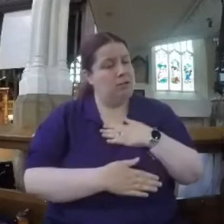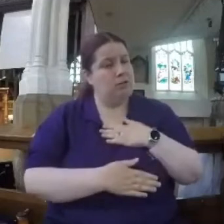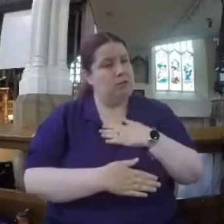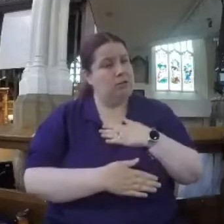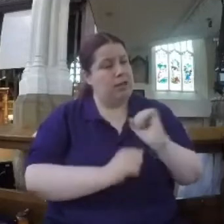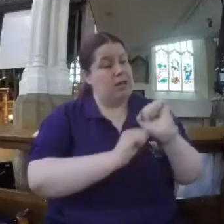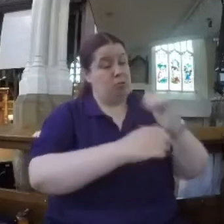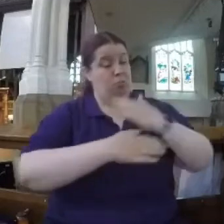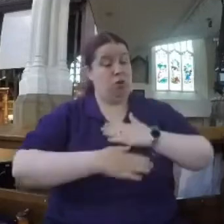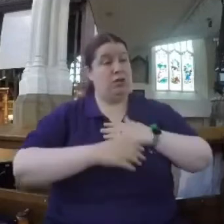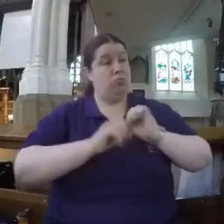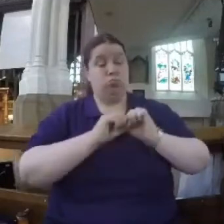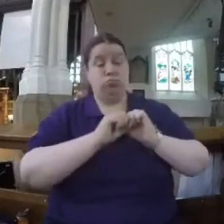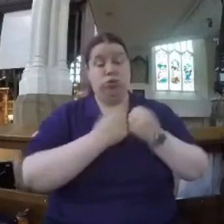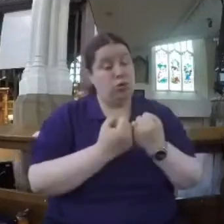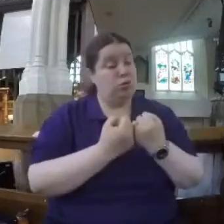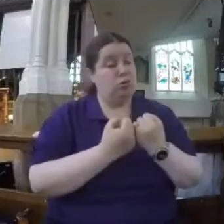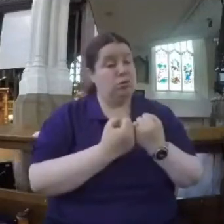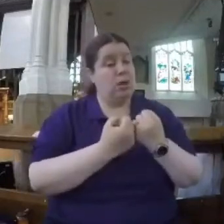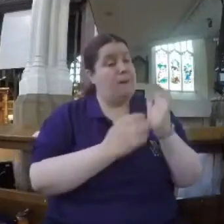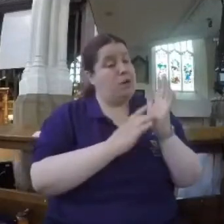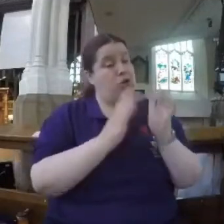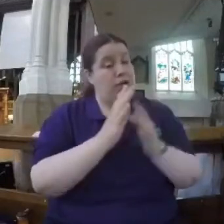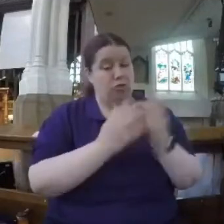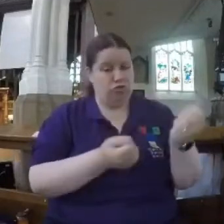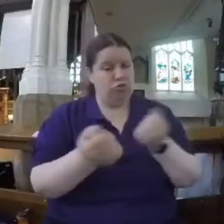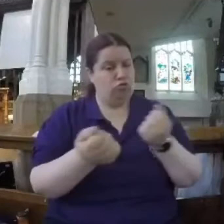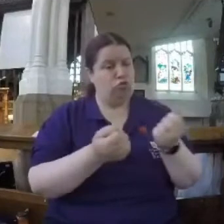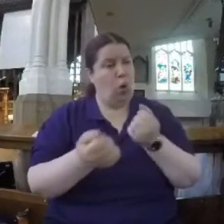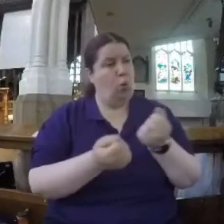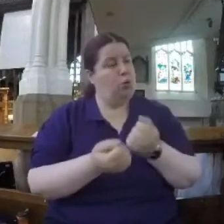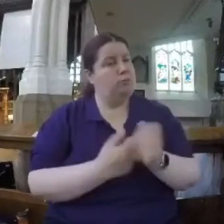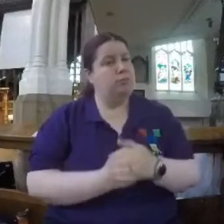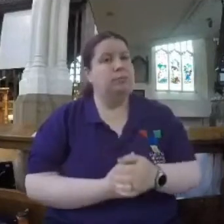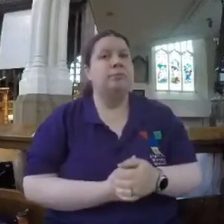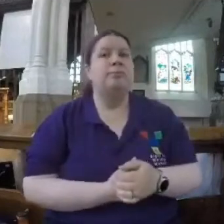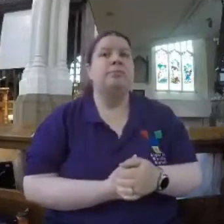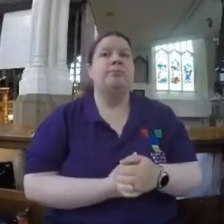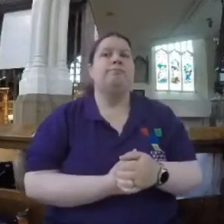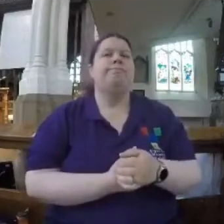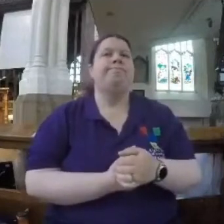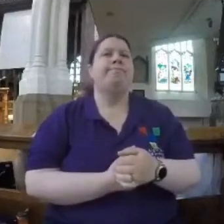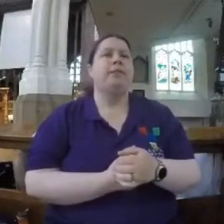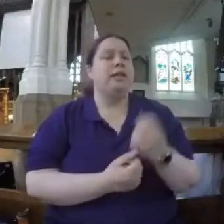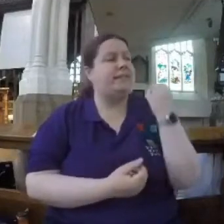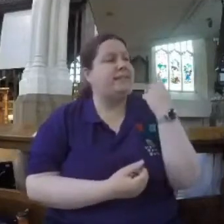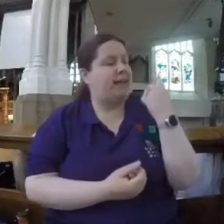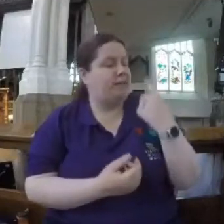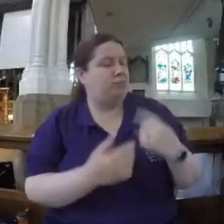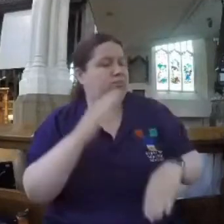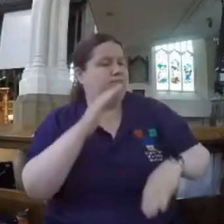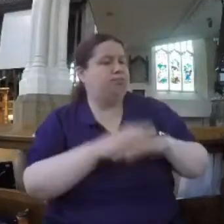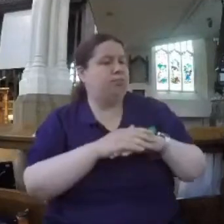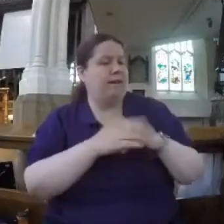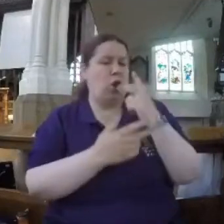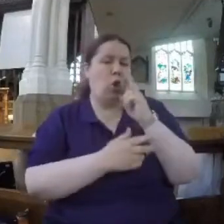body is broken. Jesus remains in control. So to understand what meek actually means, let's go back to the